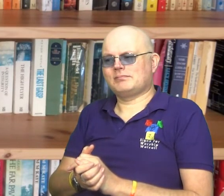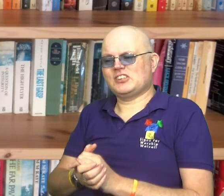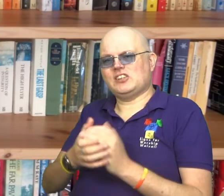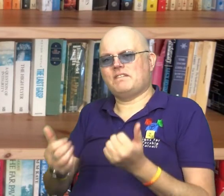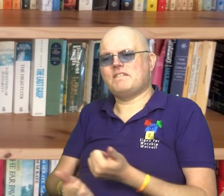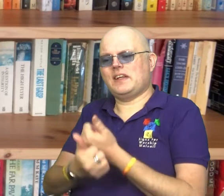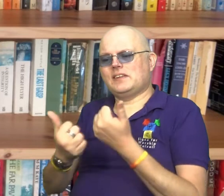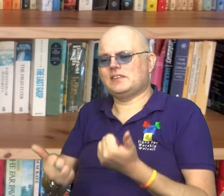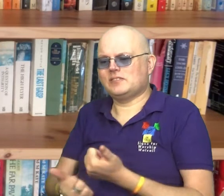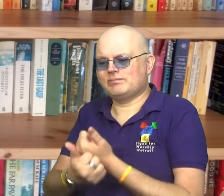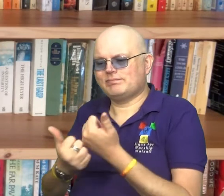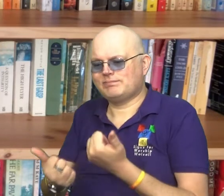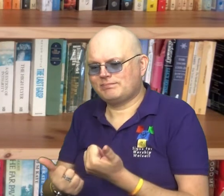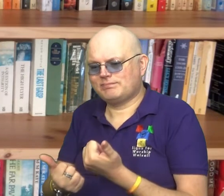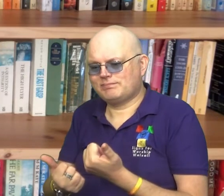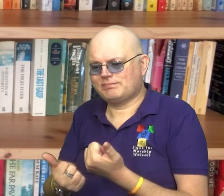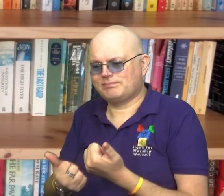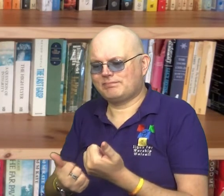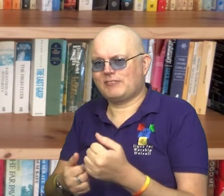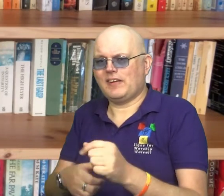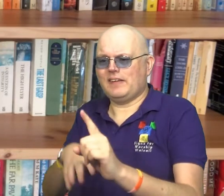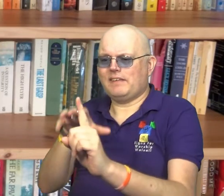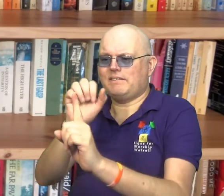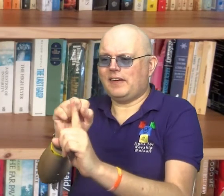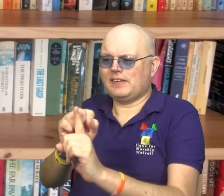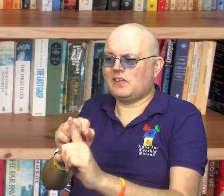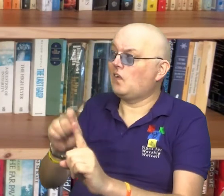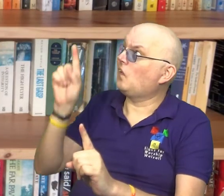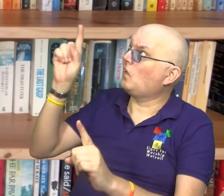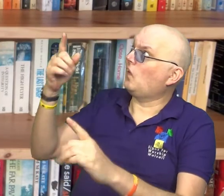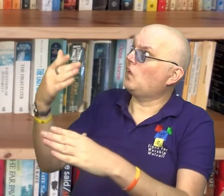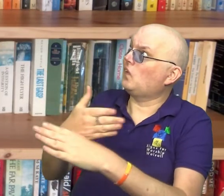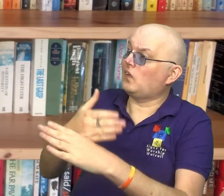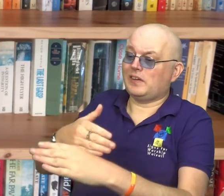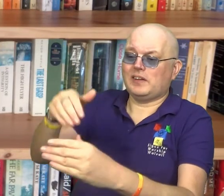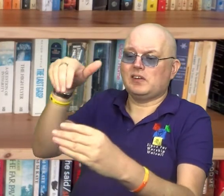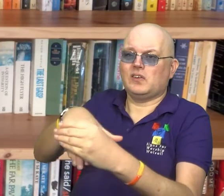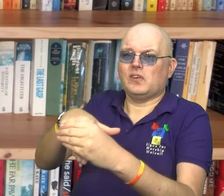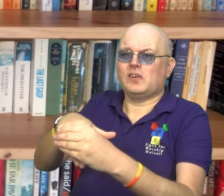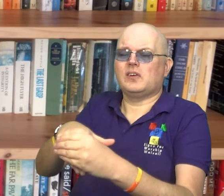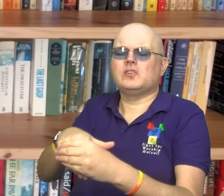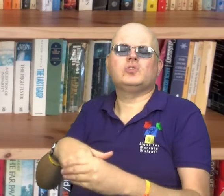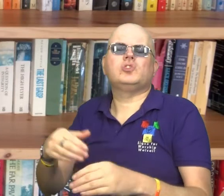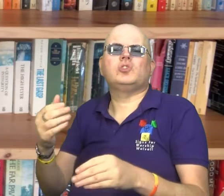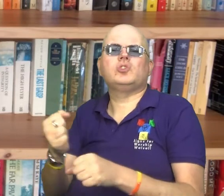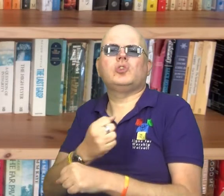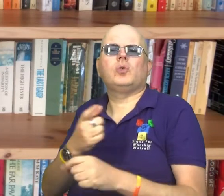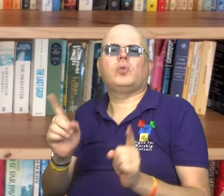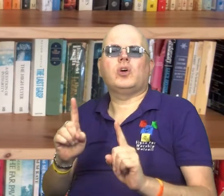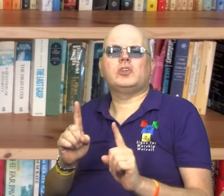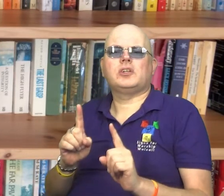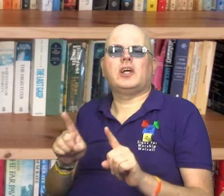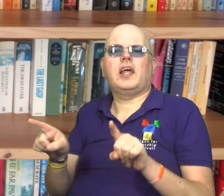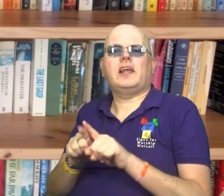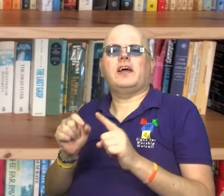So, in conclusion, to find out what God is doing and join in, all we need to do